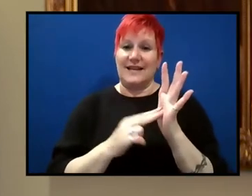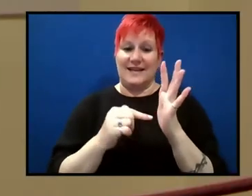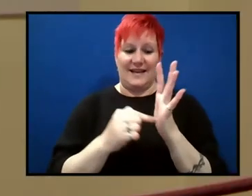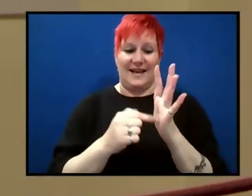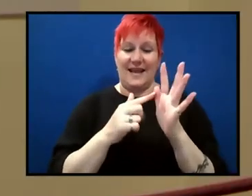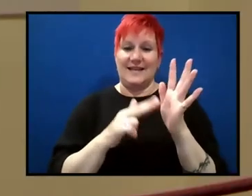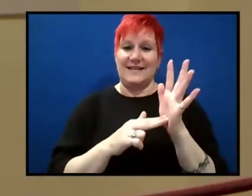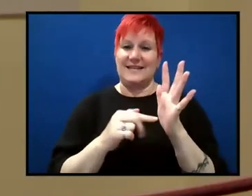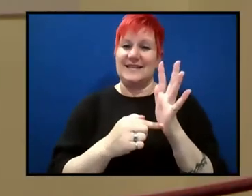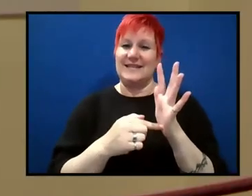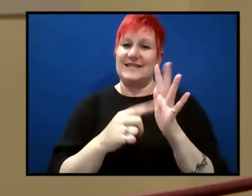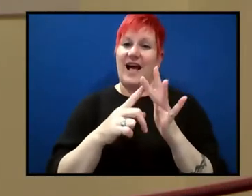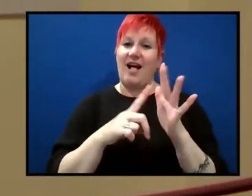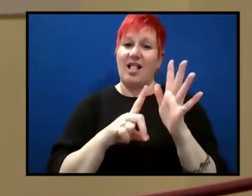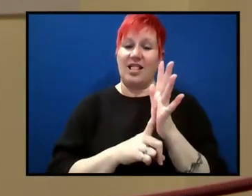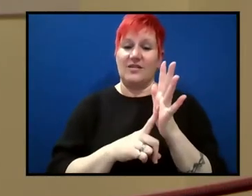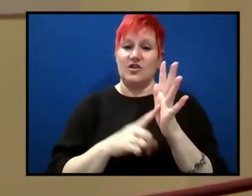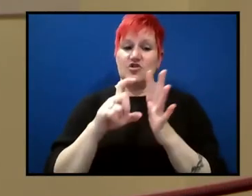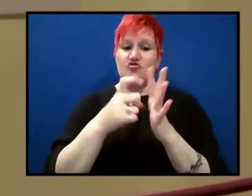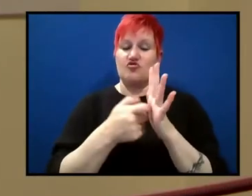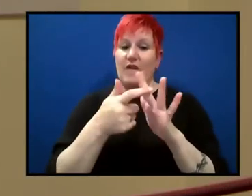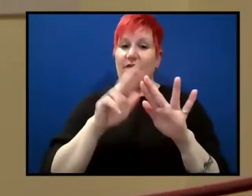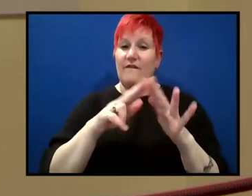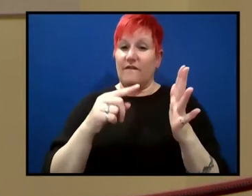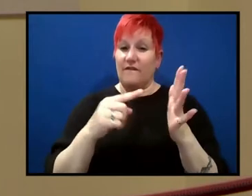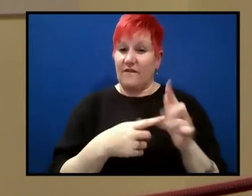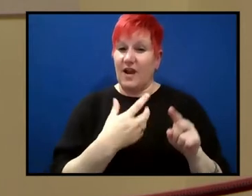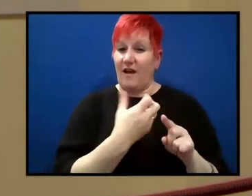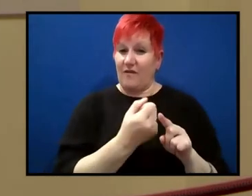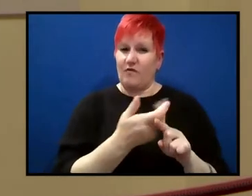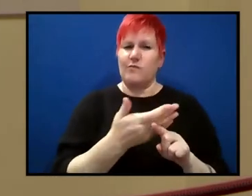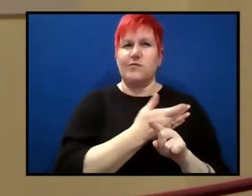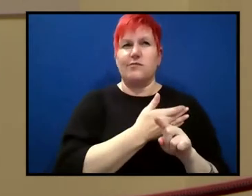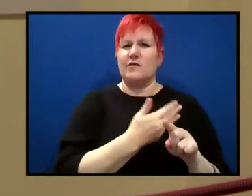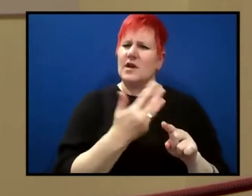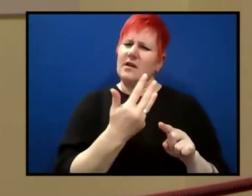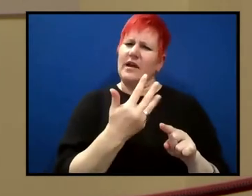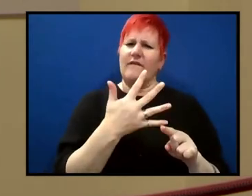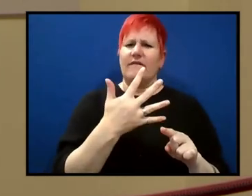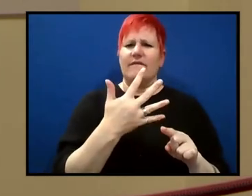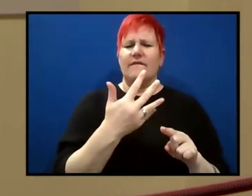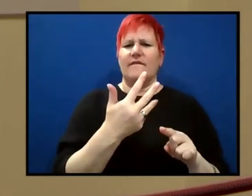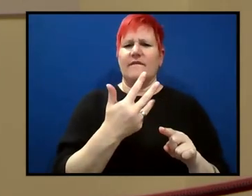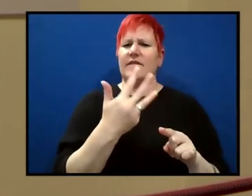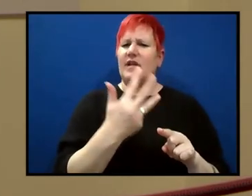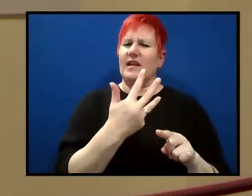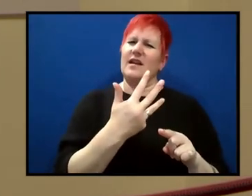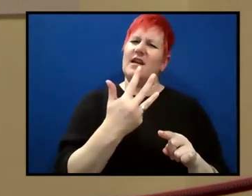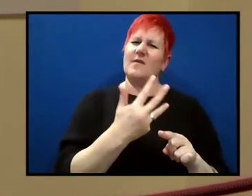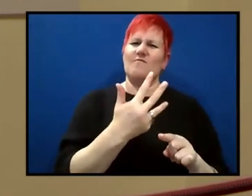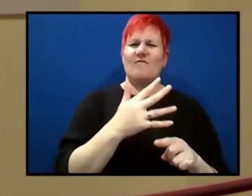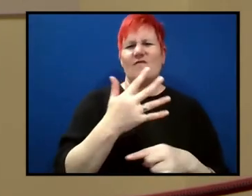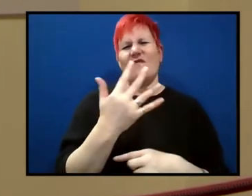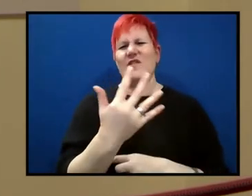That had been around in a formal way since 1915, proposed by a German